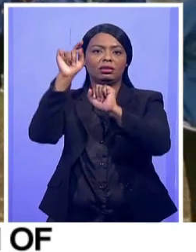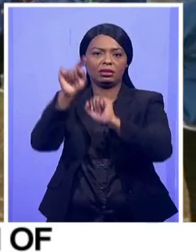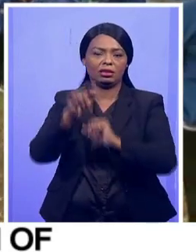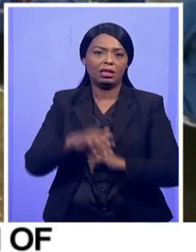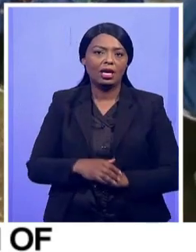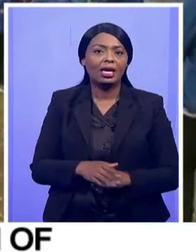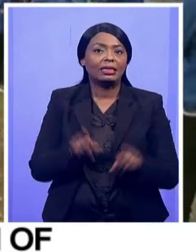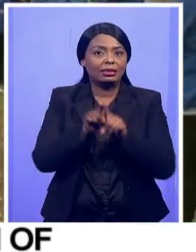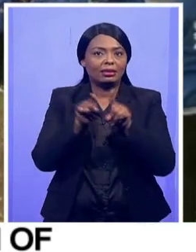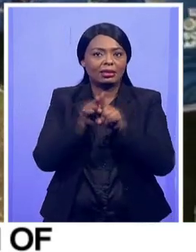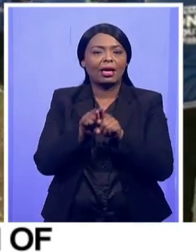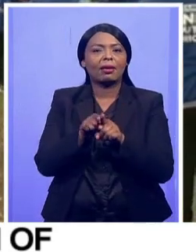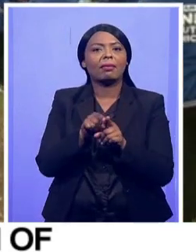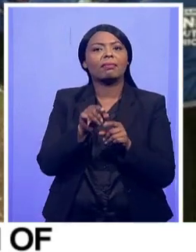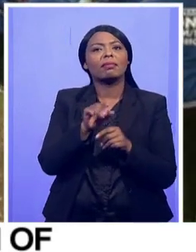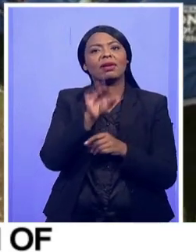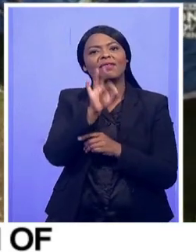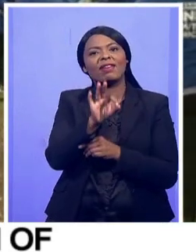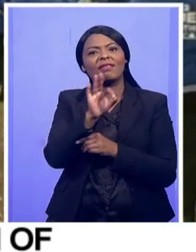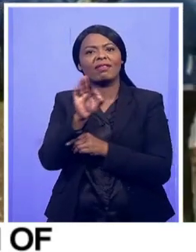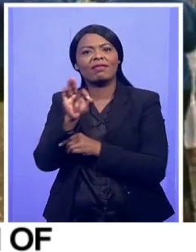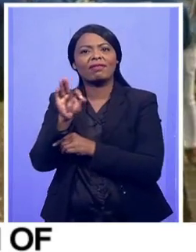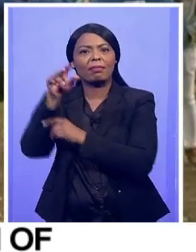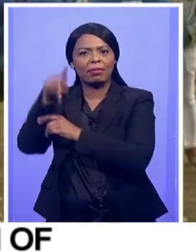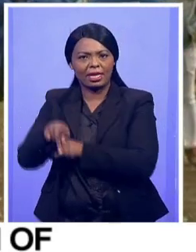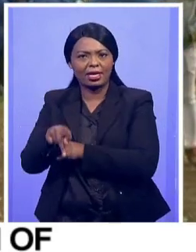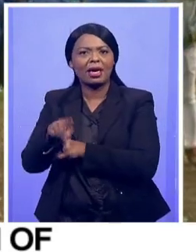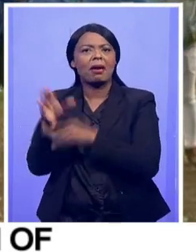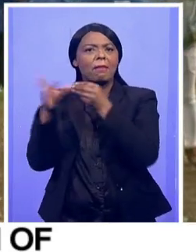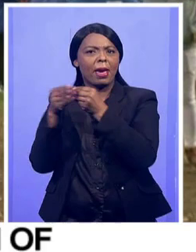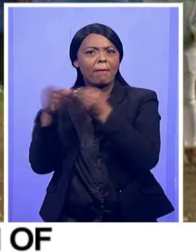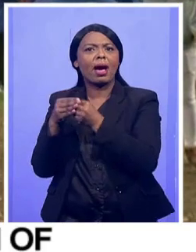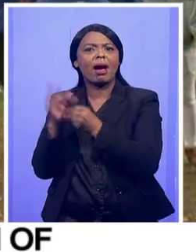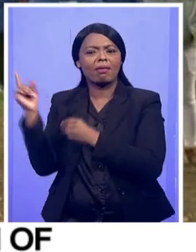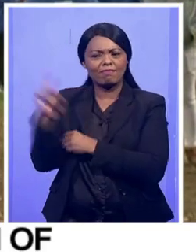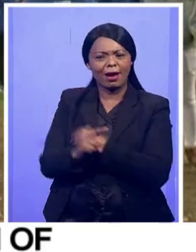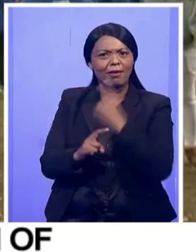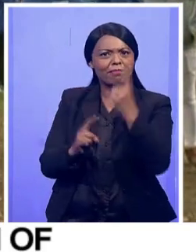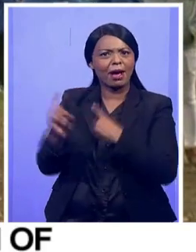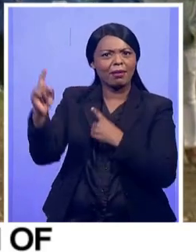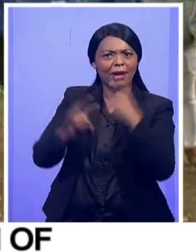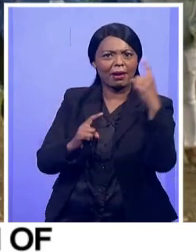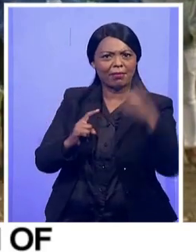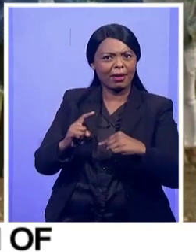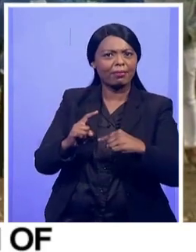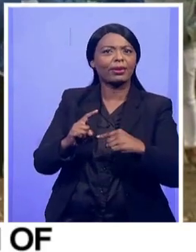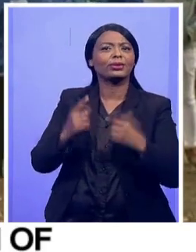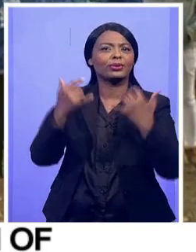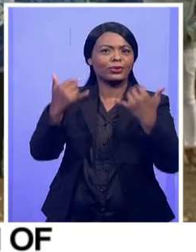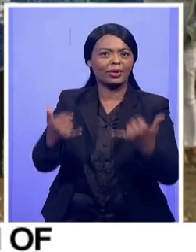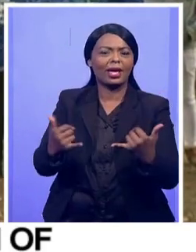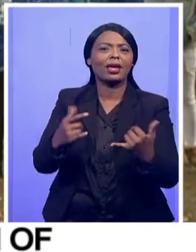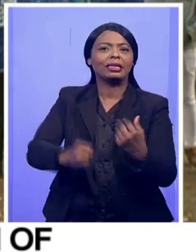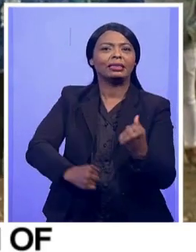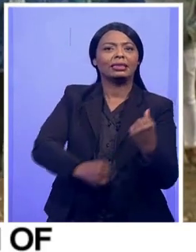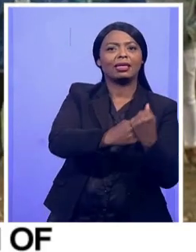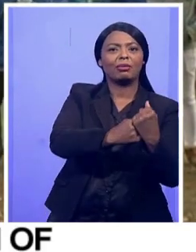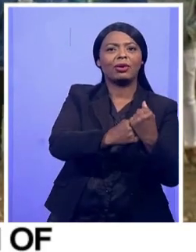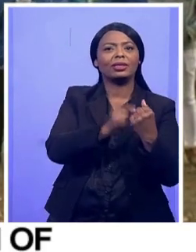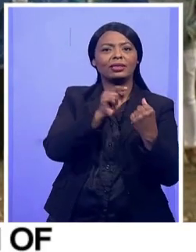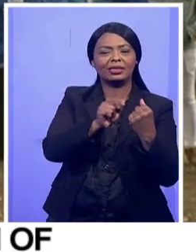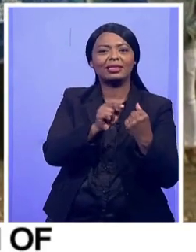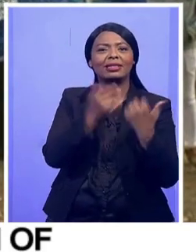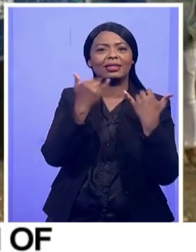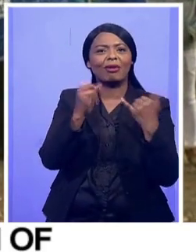of the Freedom Front Plus, and they were telling us that they've also come to this town in support of preserving